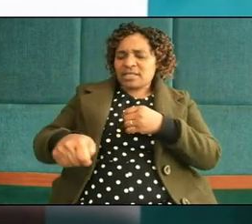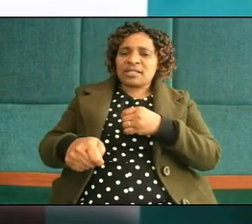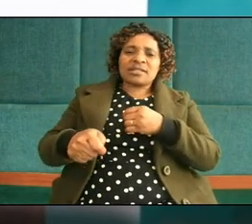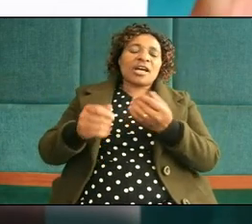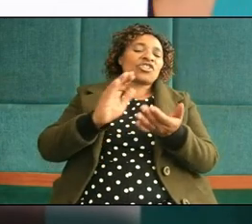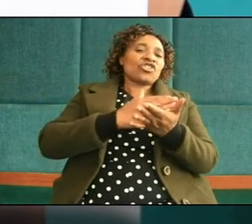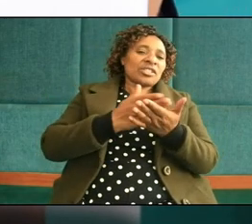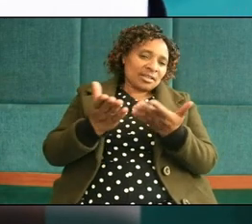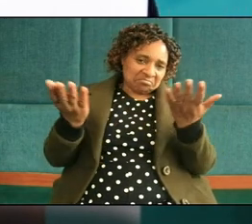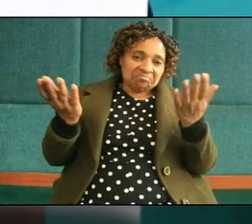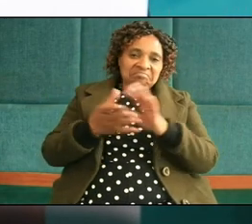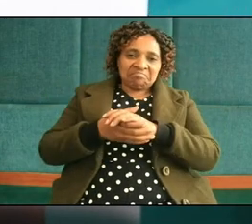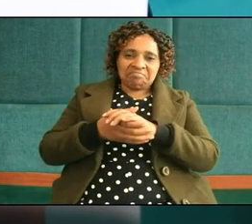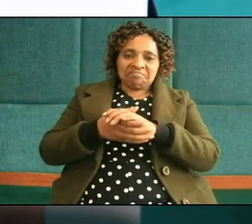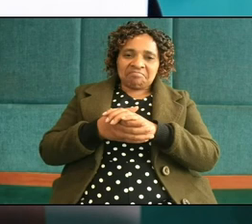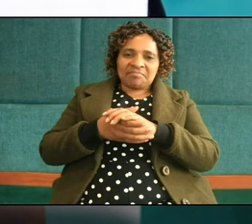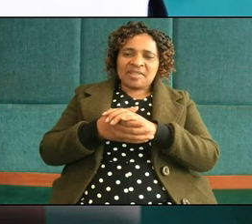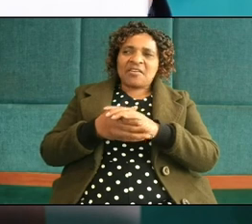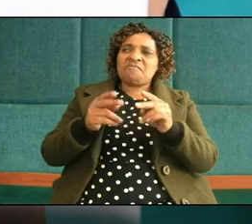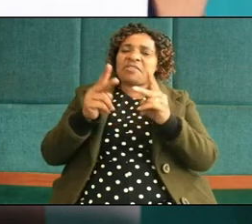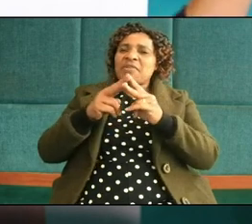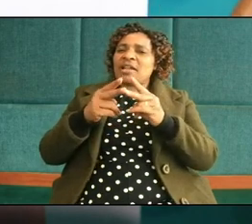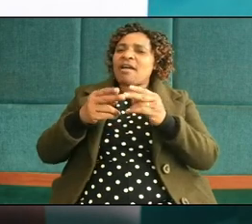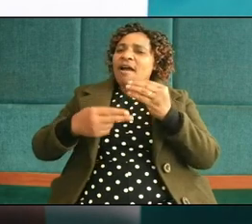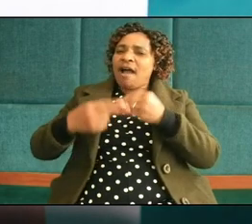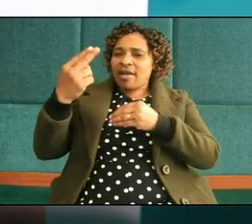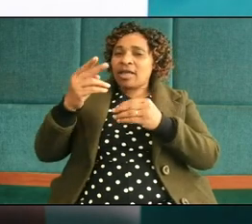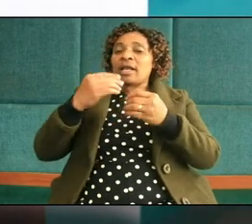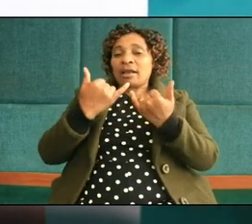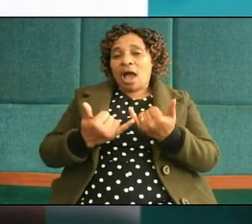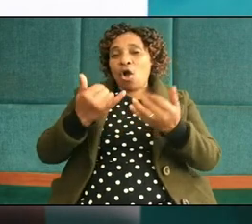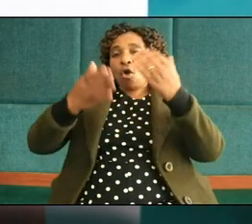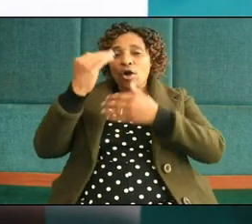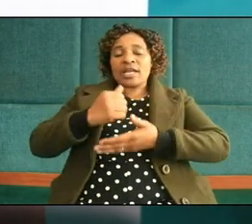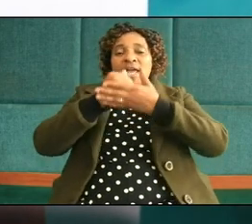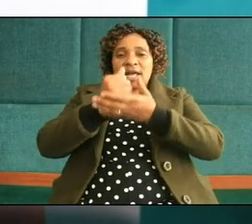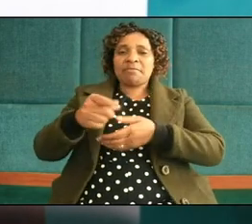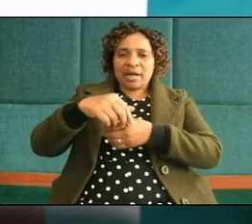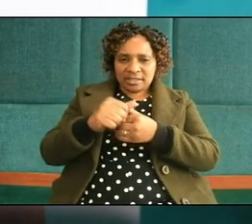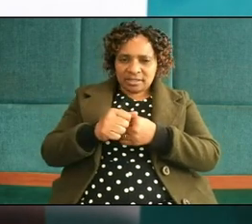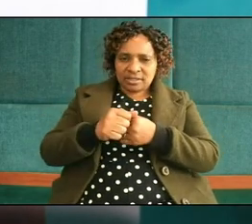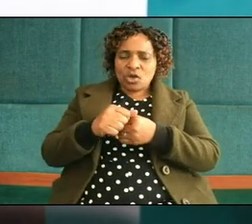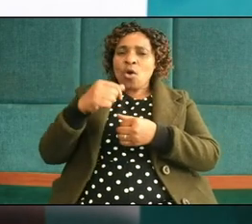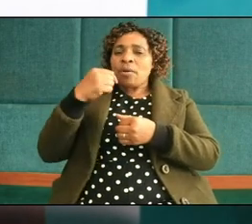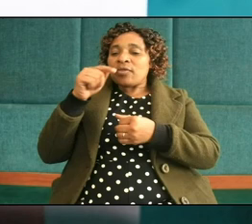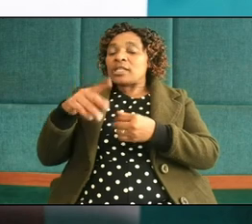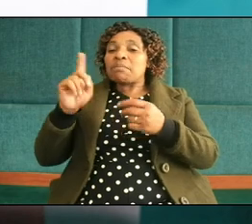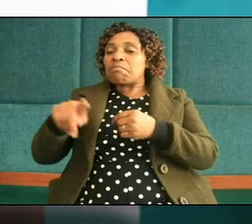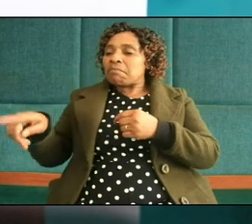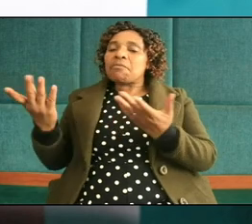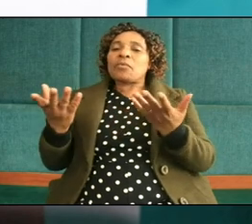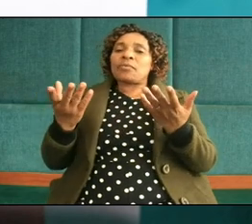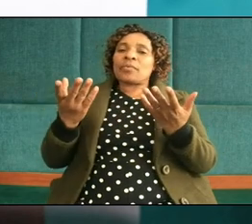of those so called helpers have destroyed your children and